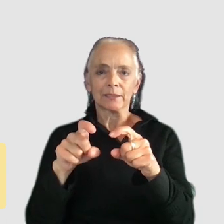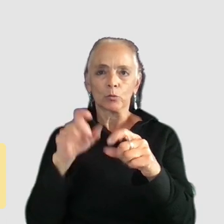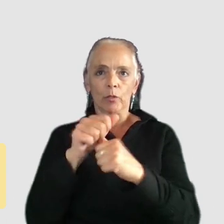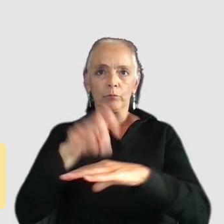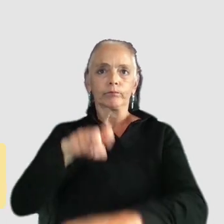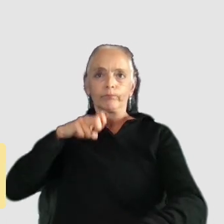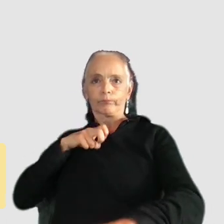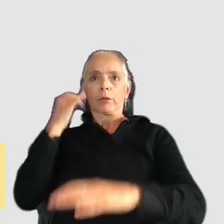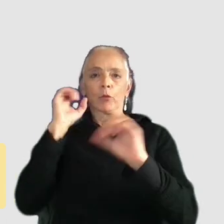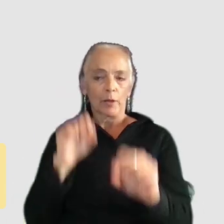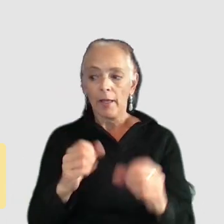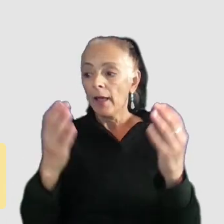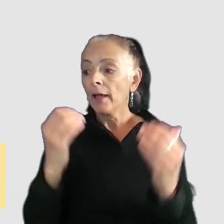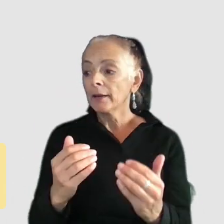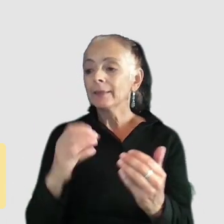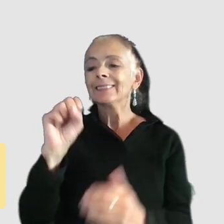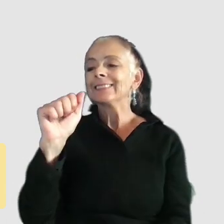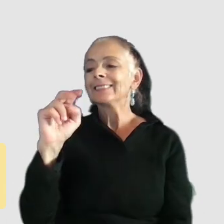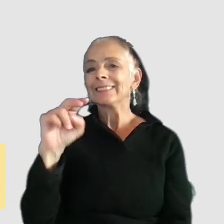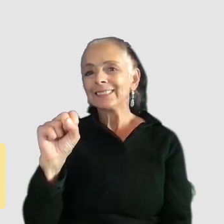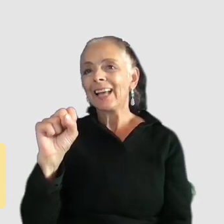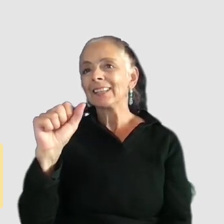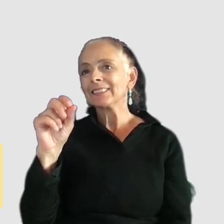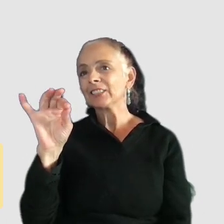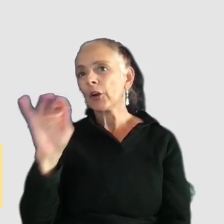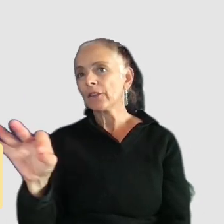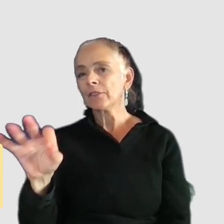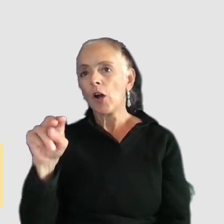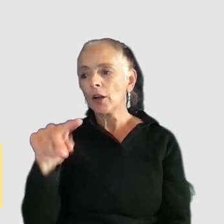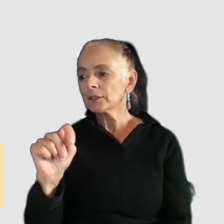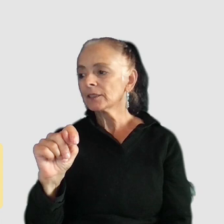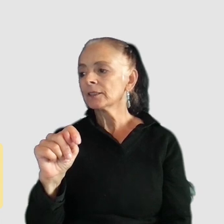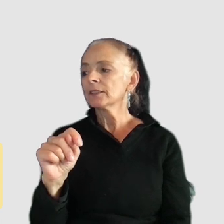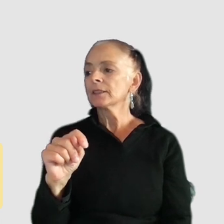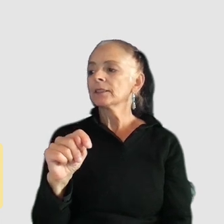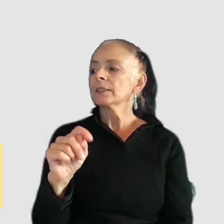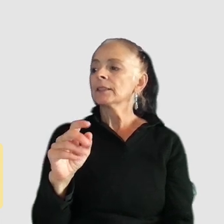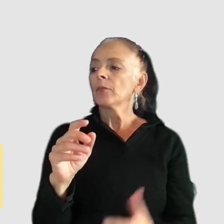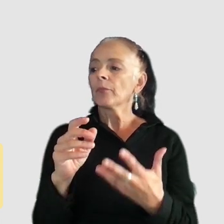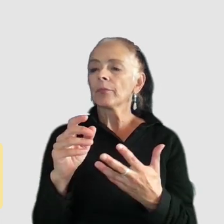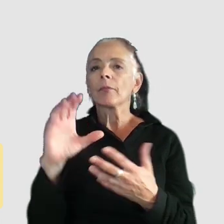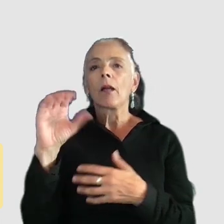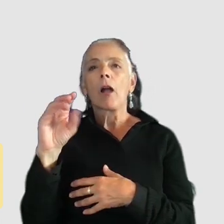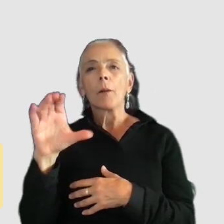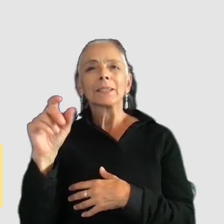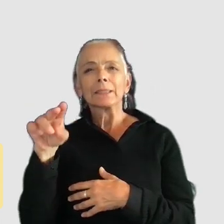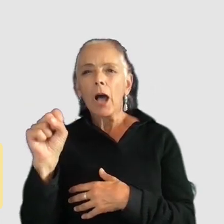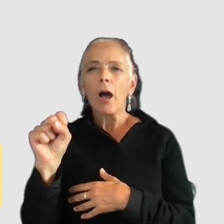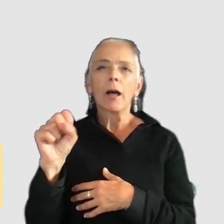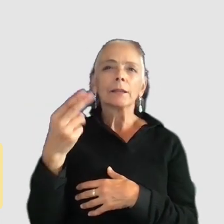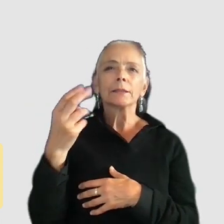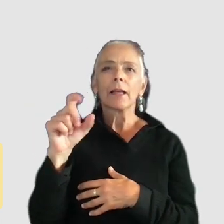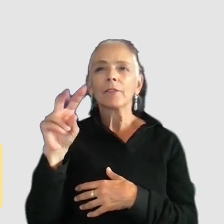uh go for sans serif fonts wherever possible so vedana helvetica even comic sans um there's no evidence to